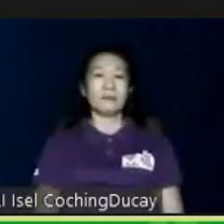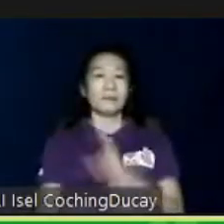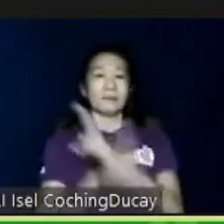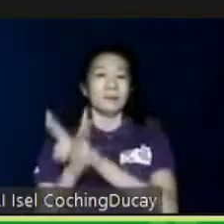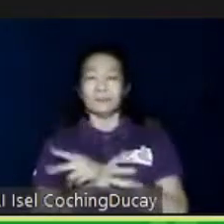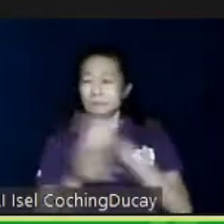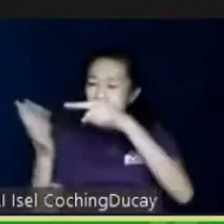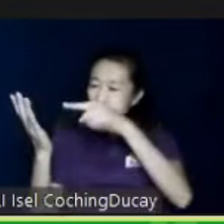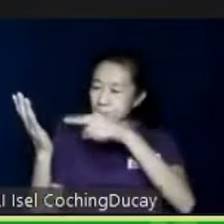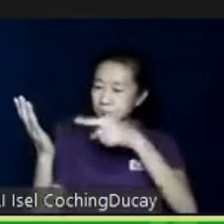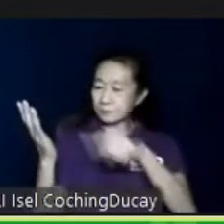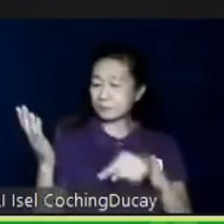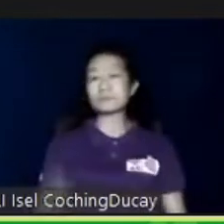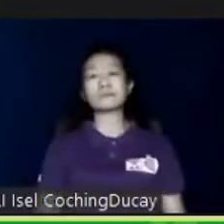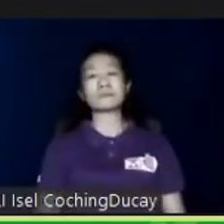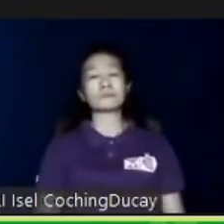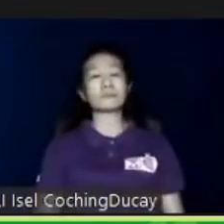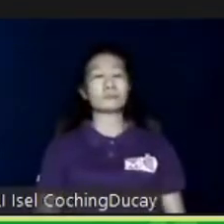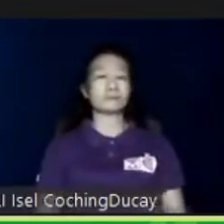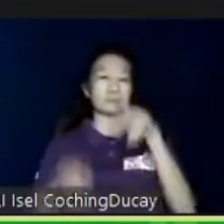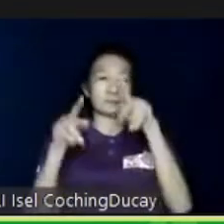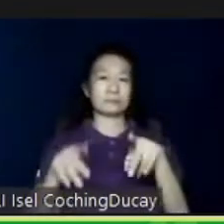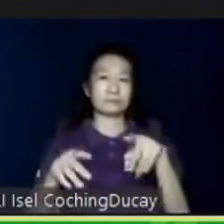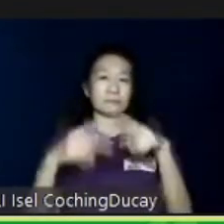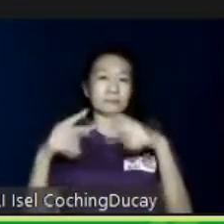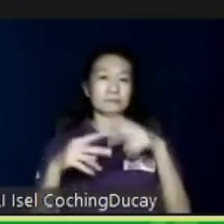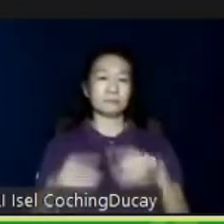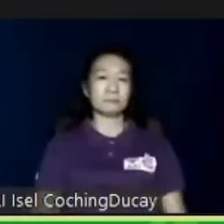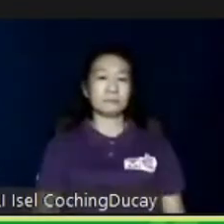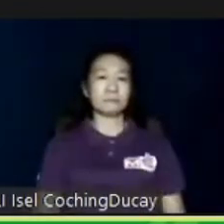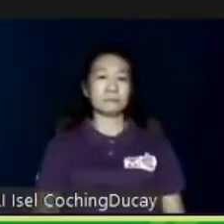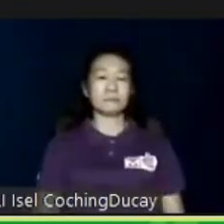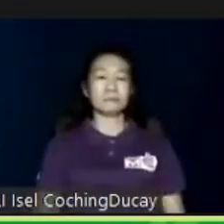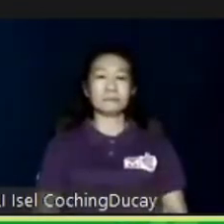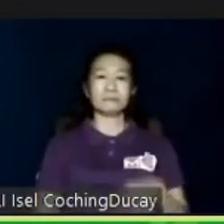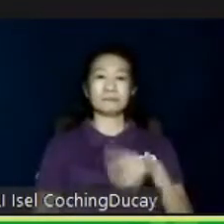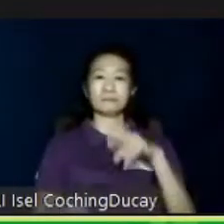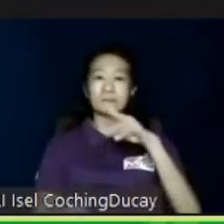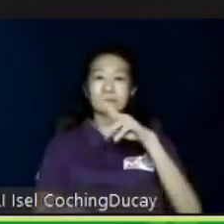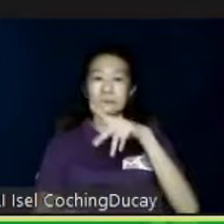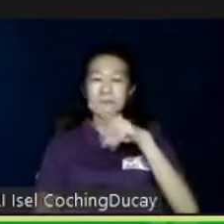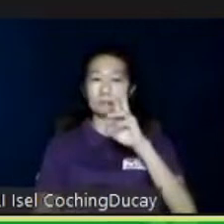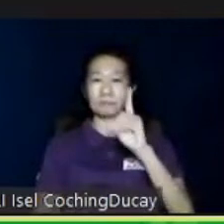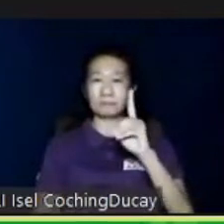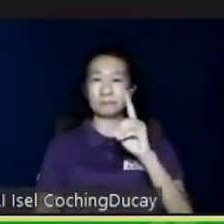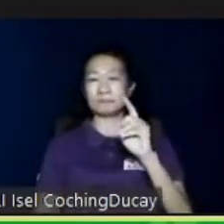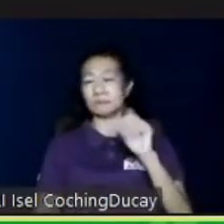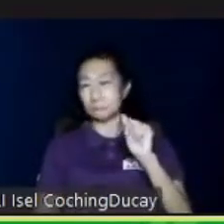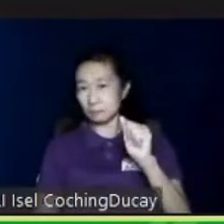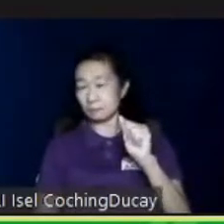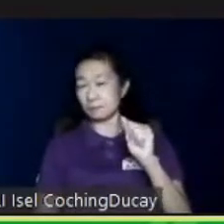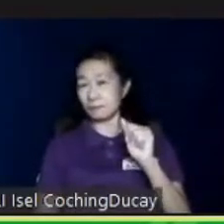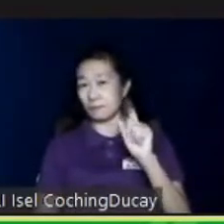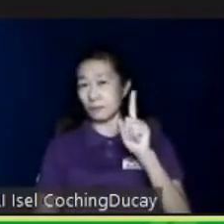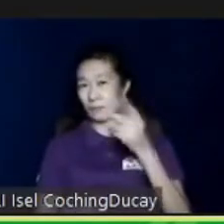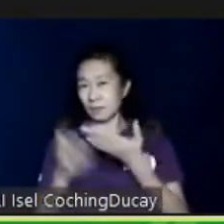and sourcing of persons with autism. Persons with autism go through a certain rigor. One of the things that